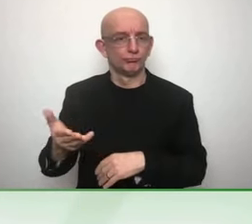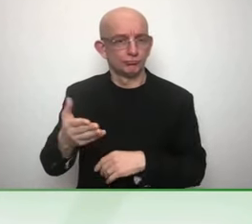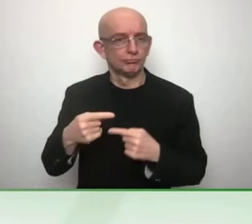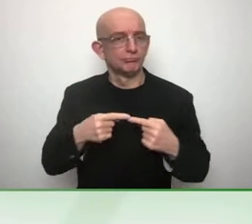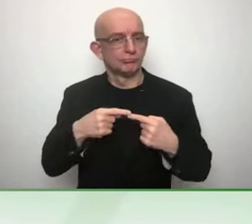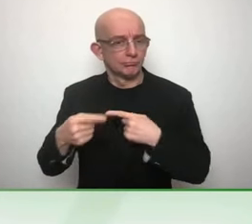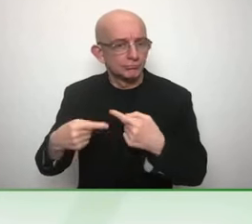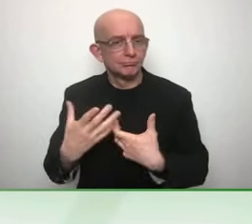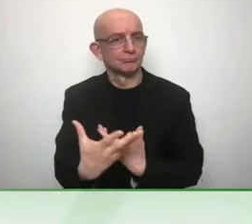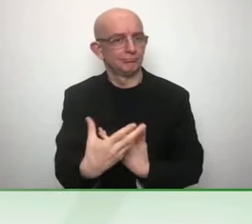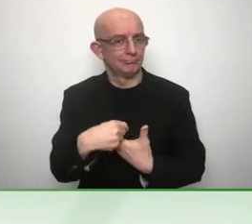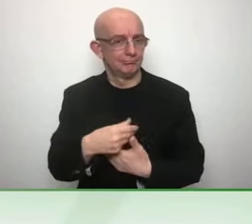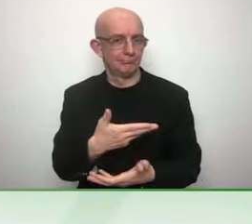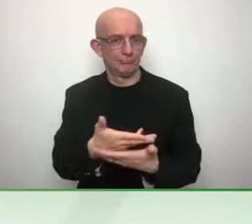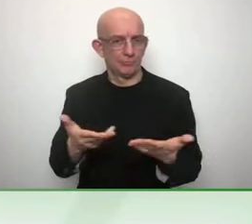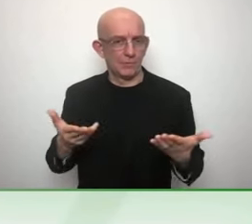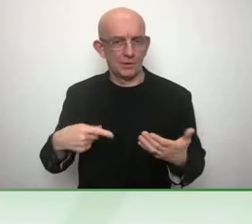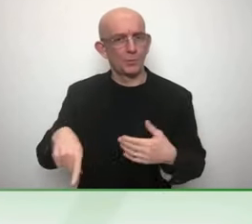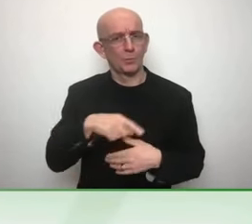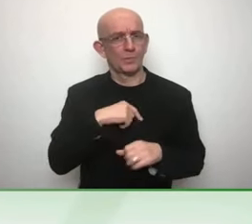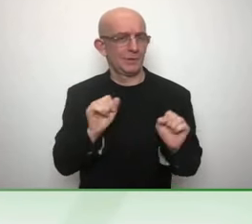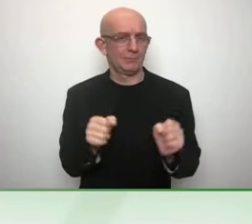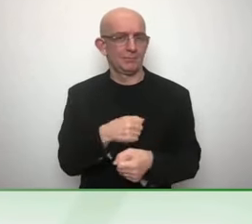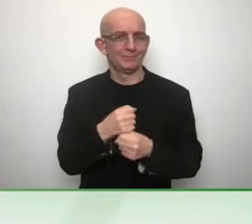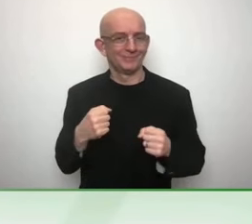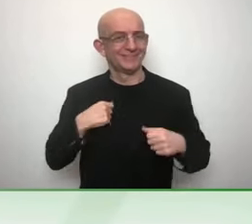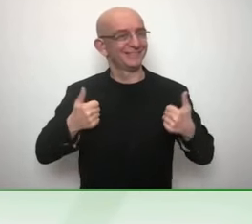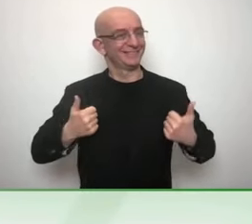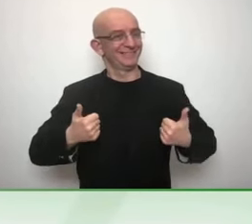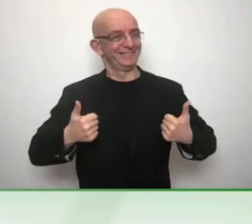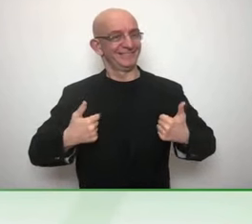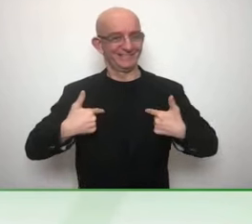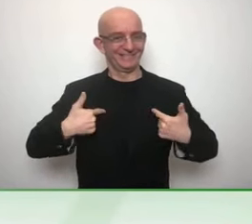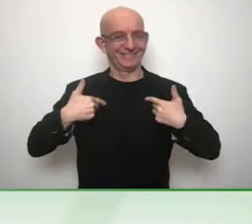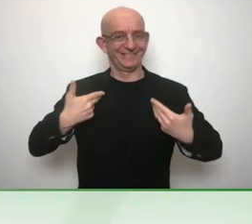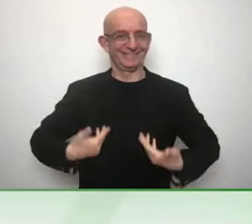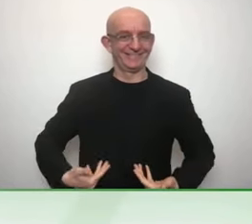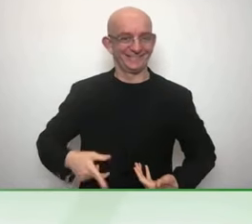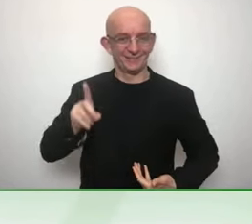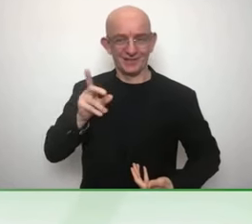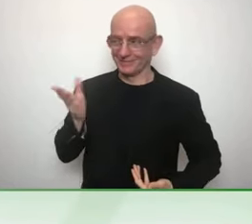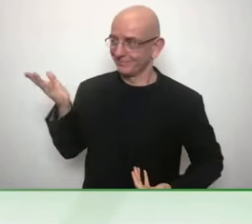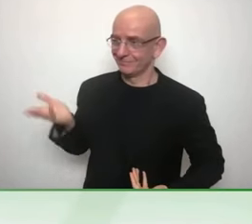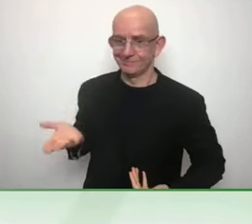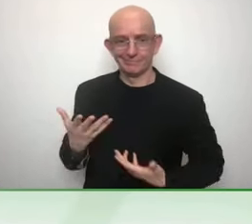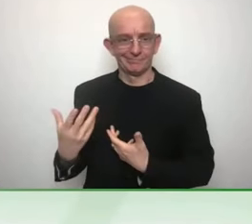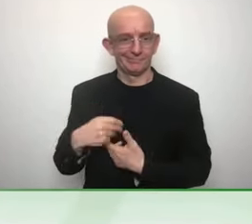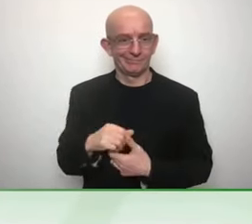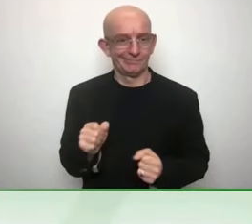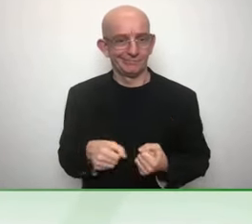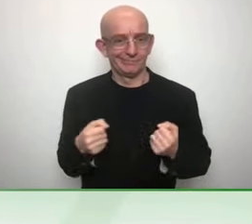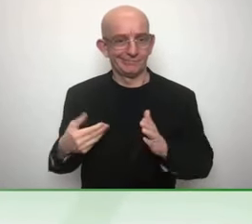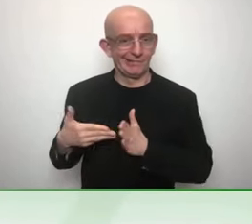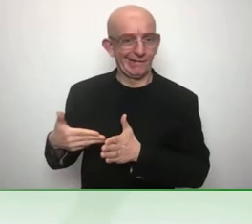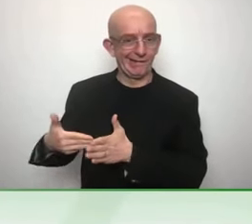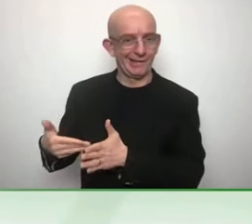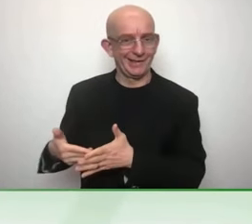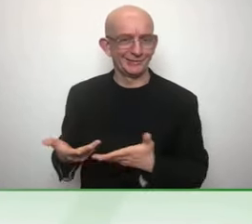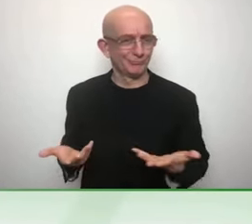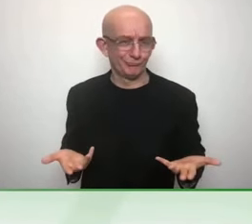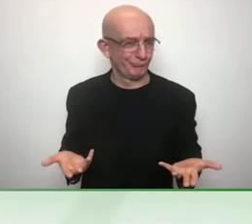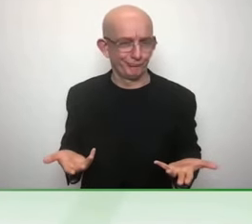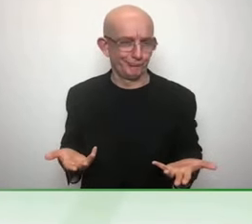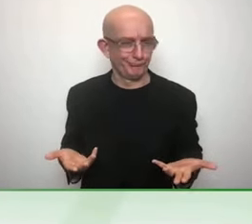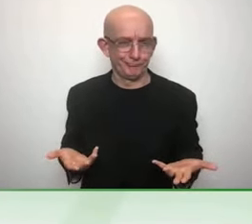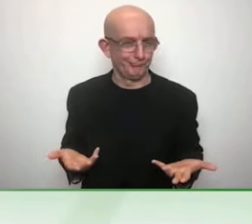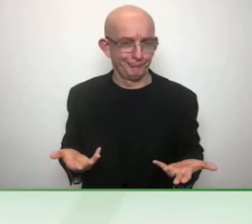As we know, disability inclusion is intersectional to every one of the SDGs. You really cannot say that you've achieved one of